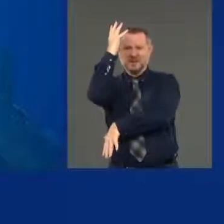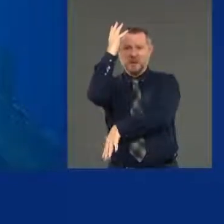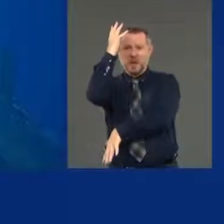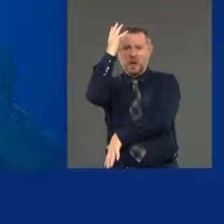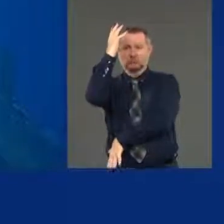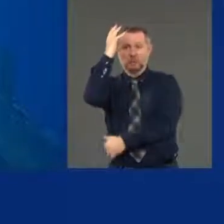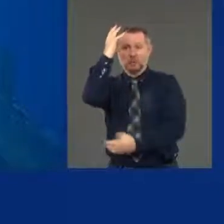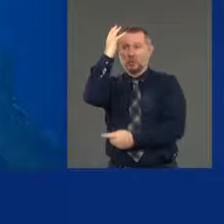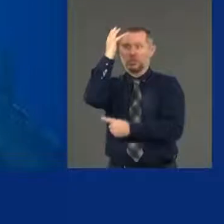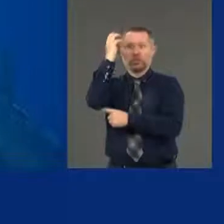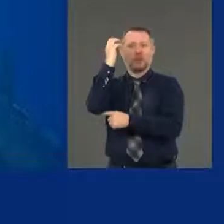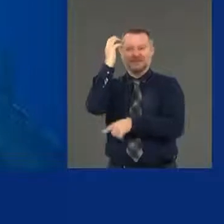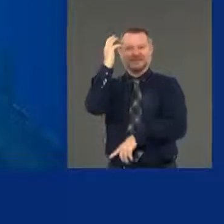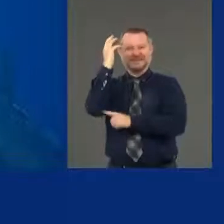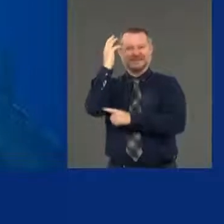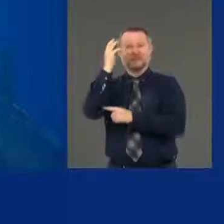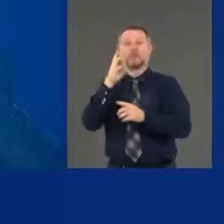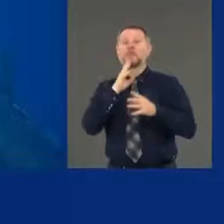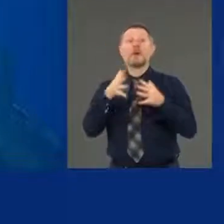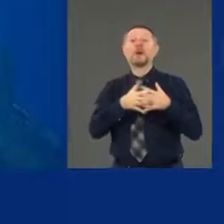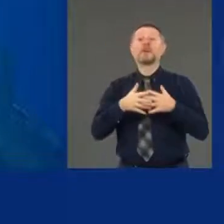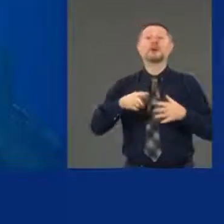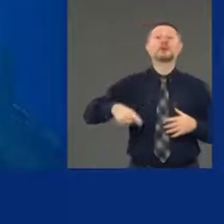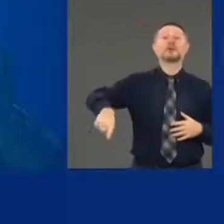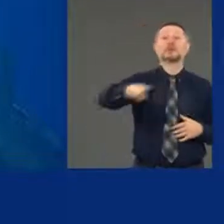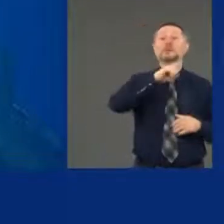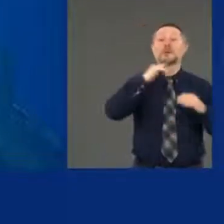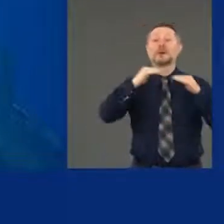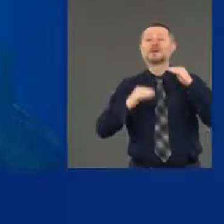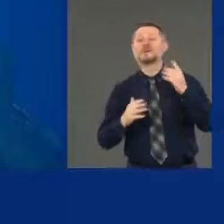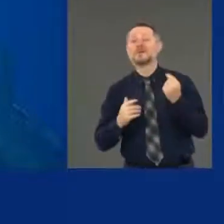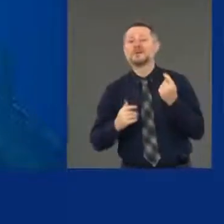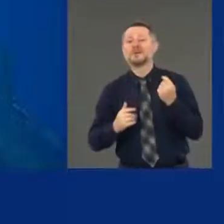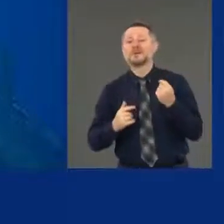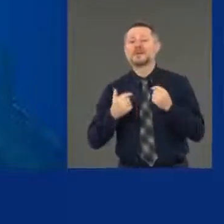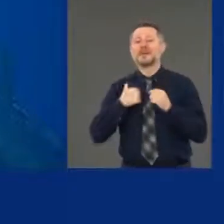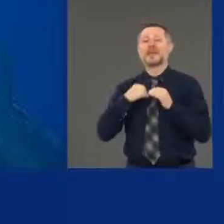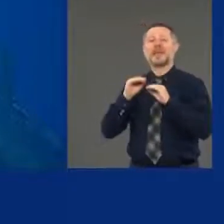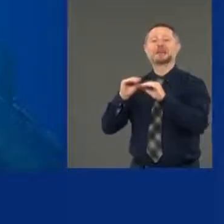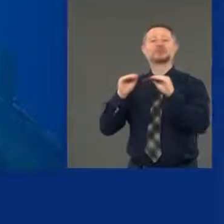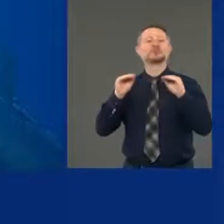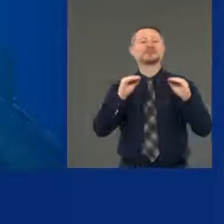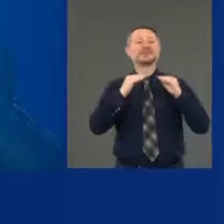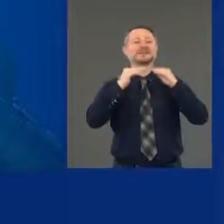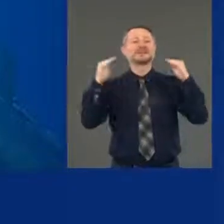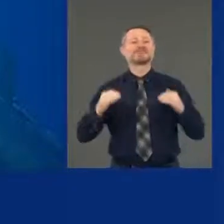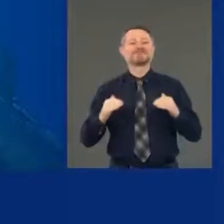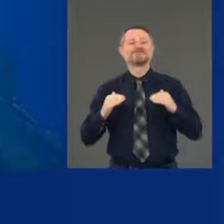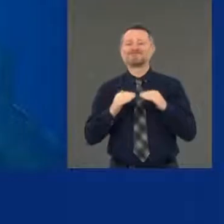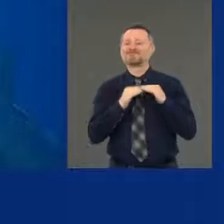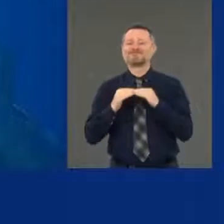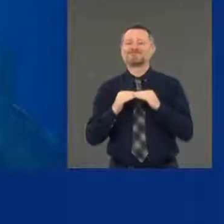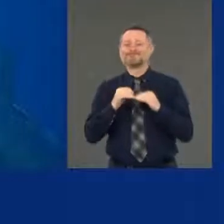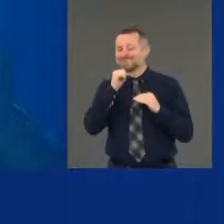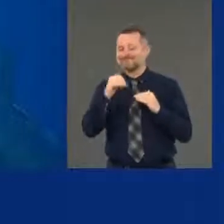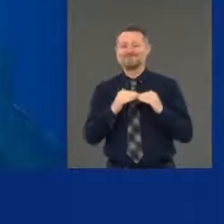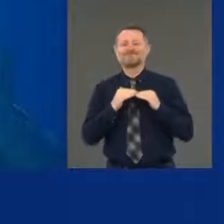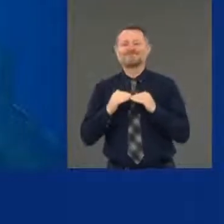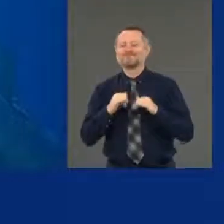start with our education system. We do not educate all children the same. Opportunity for all. No.